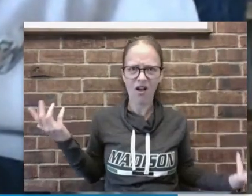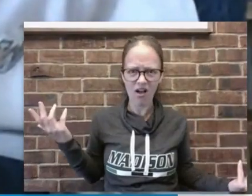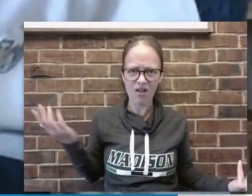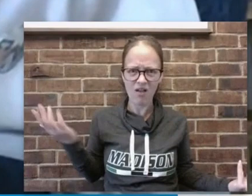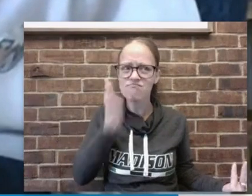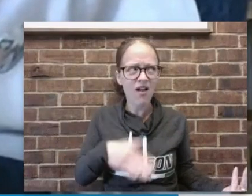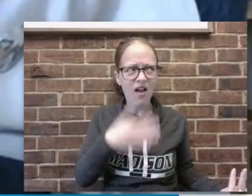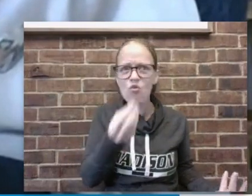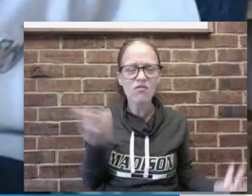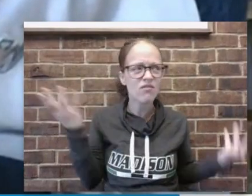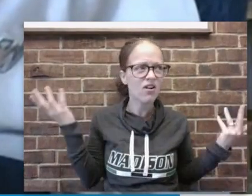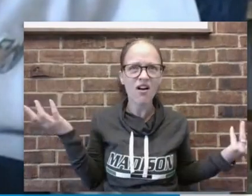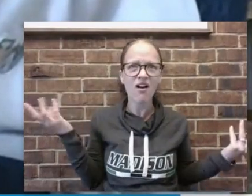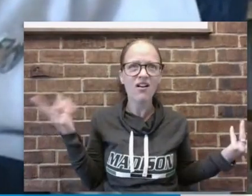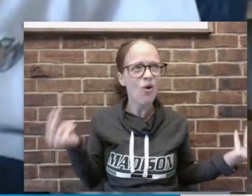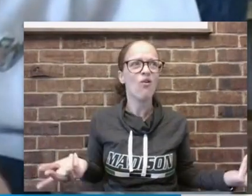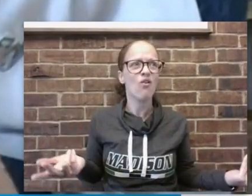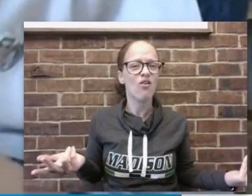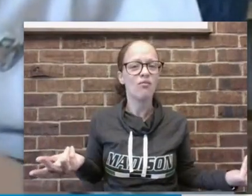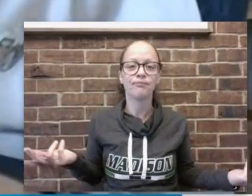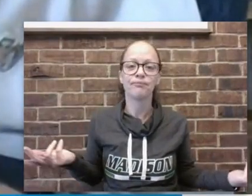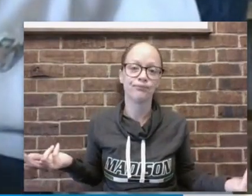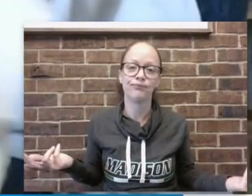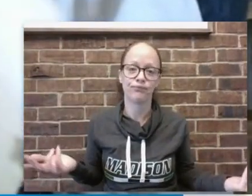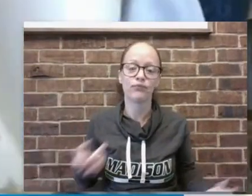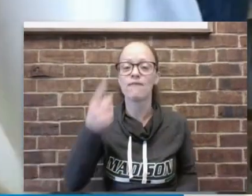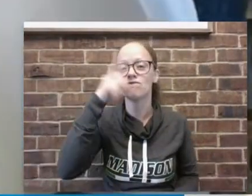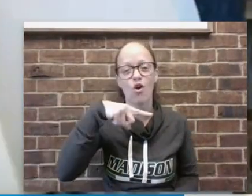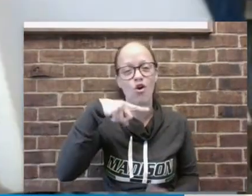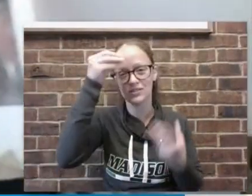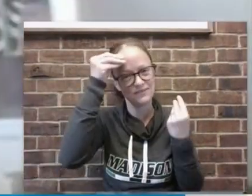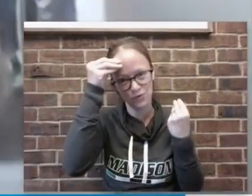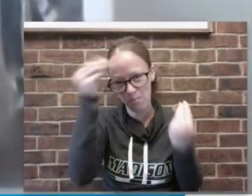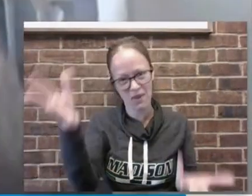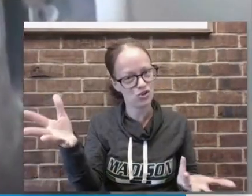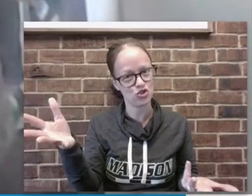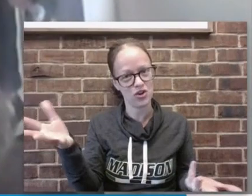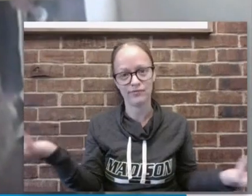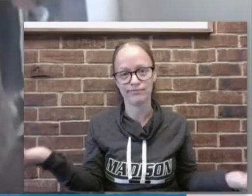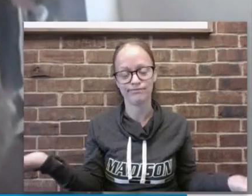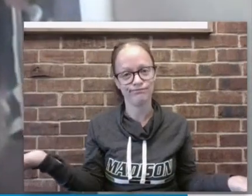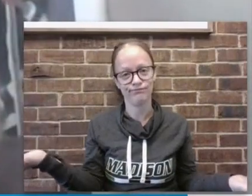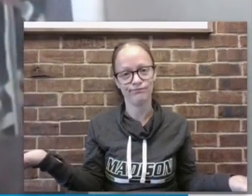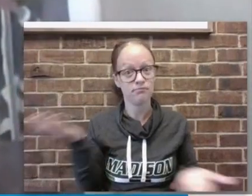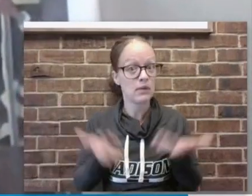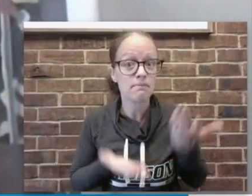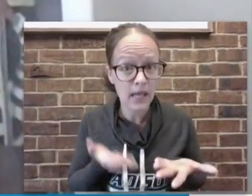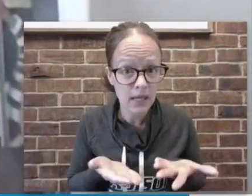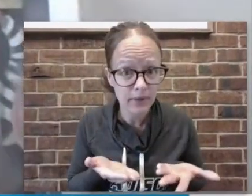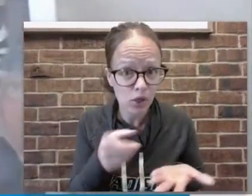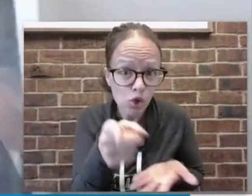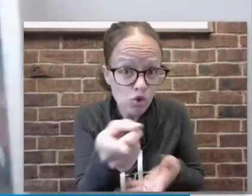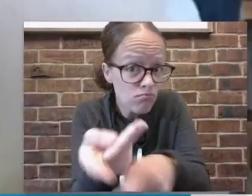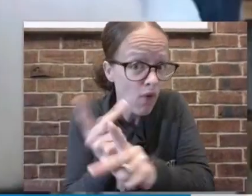that's it the real story I was framed but maybe you could borrow me